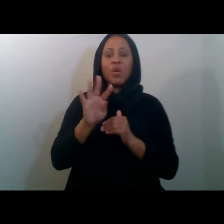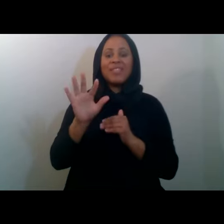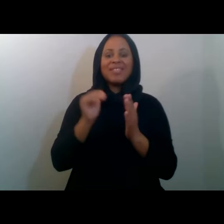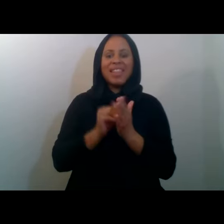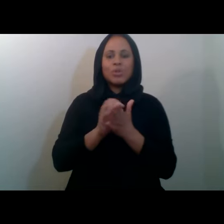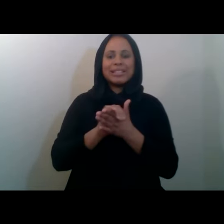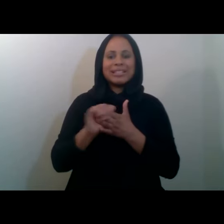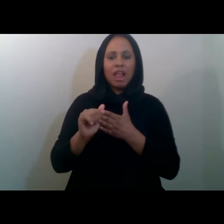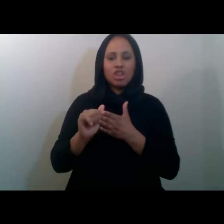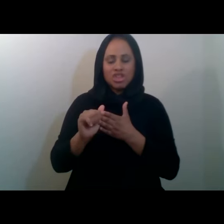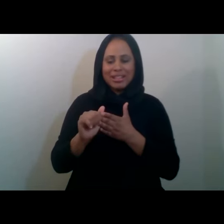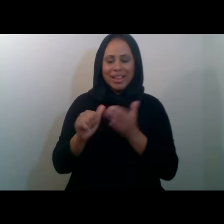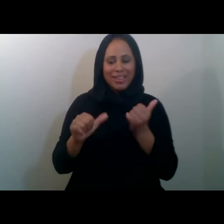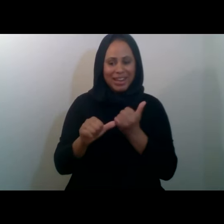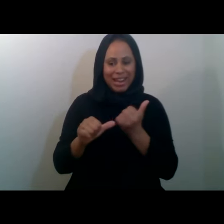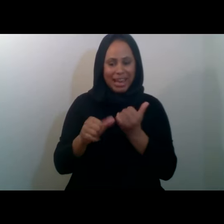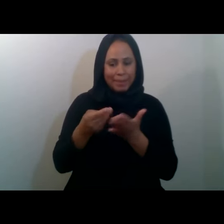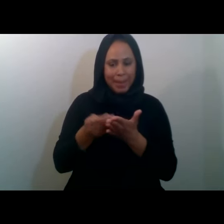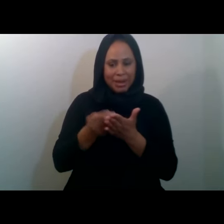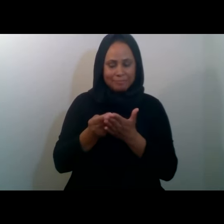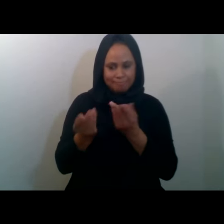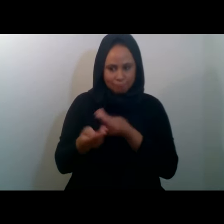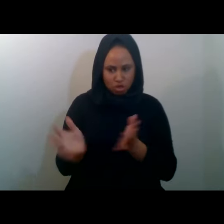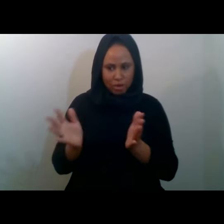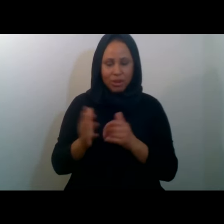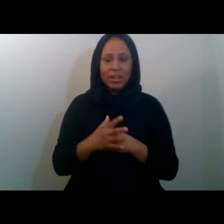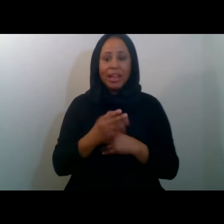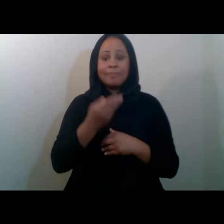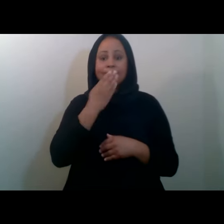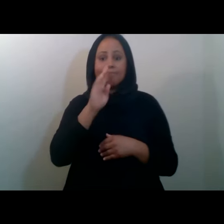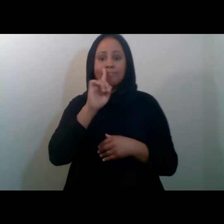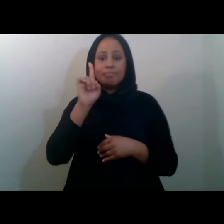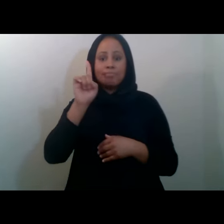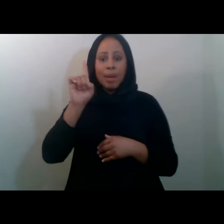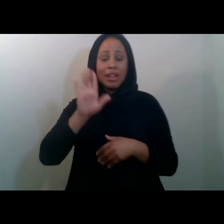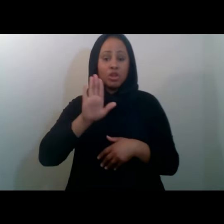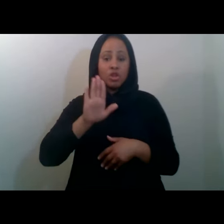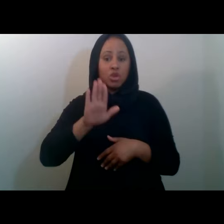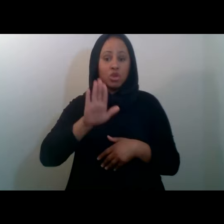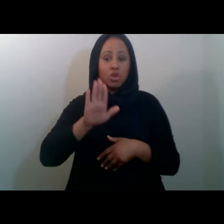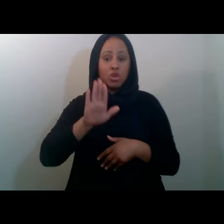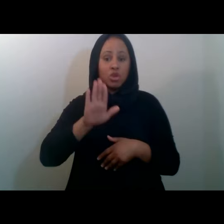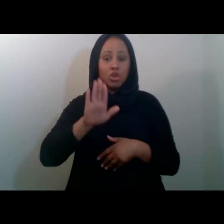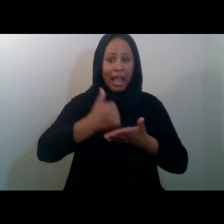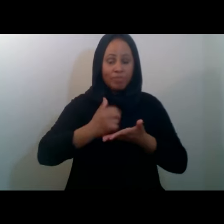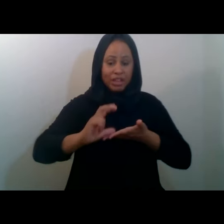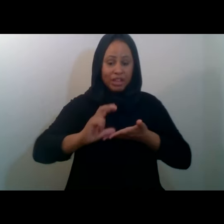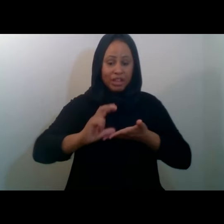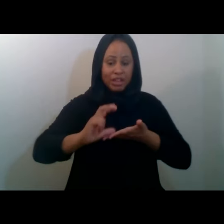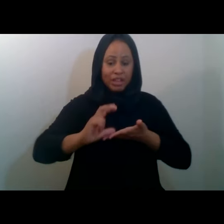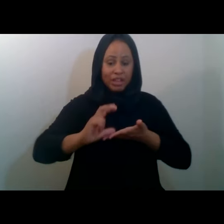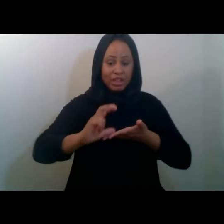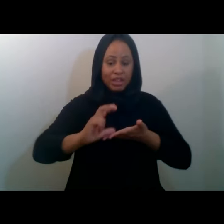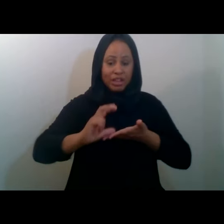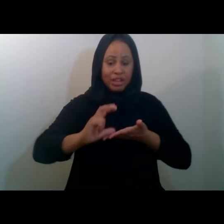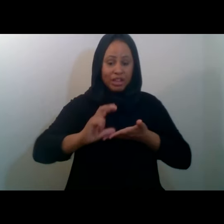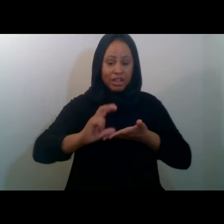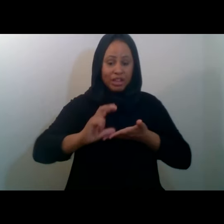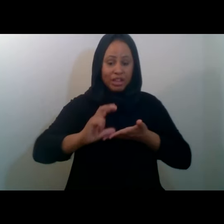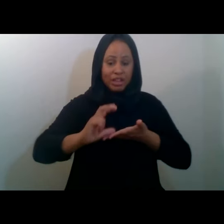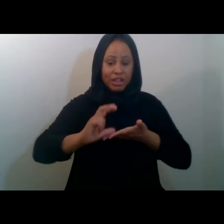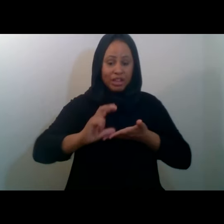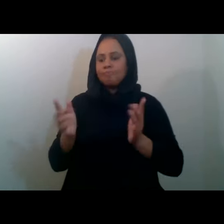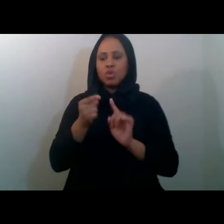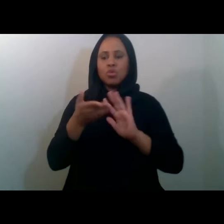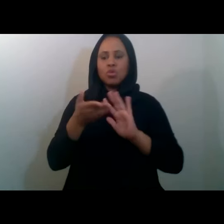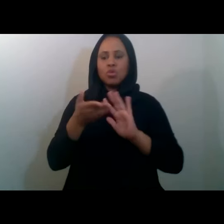your donations and take your help and redirect it back into the community. Now, in regards